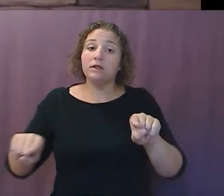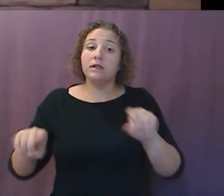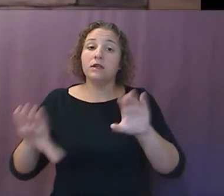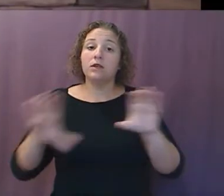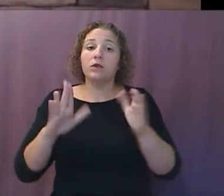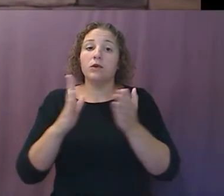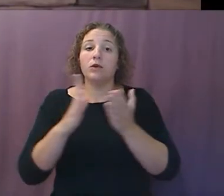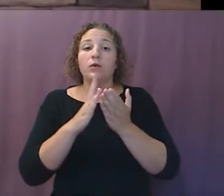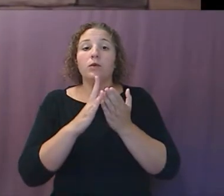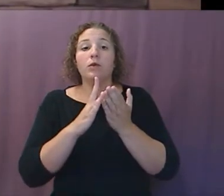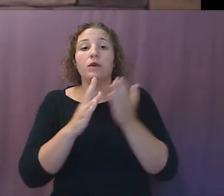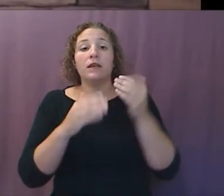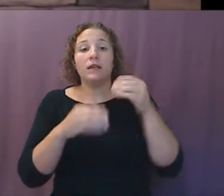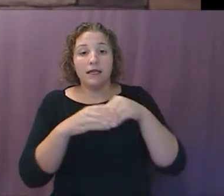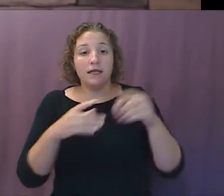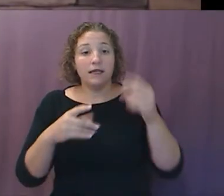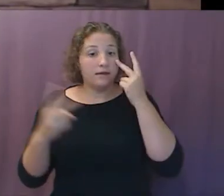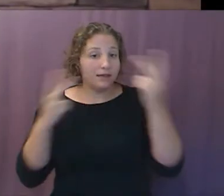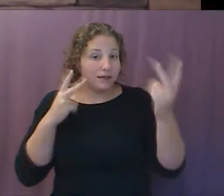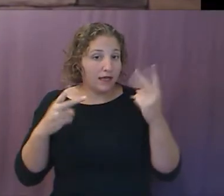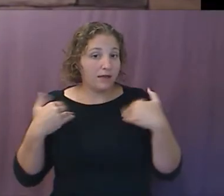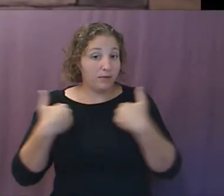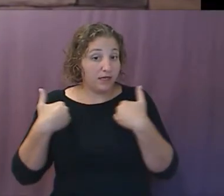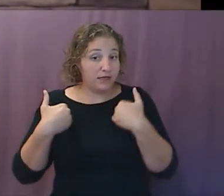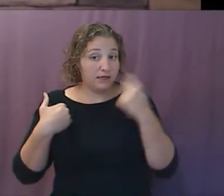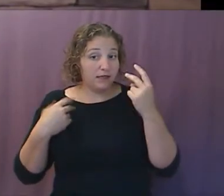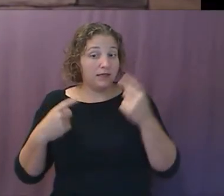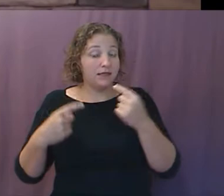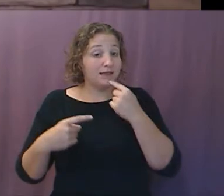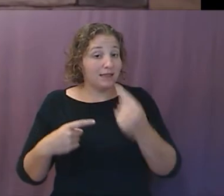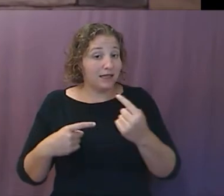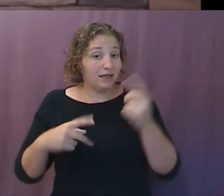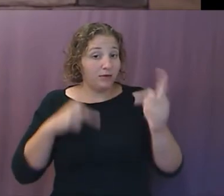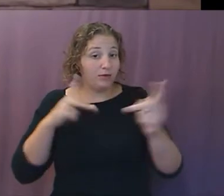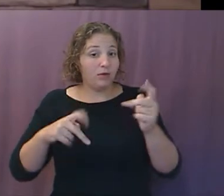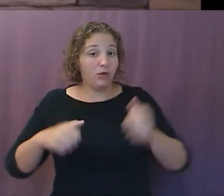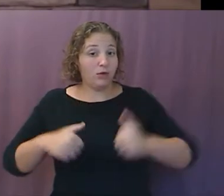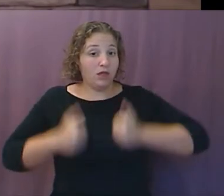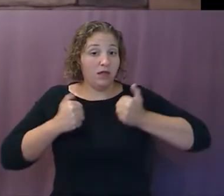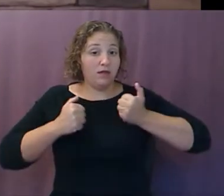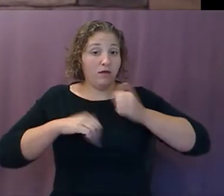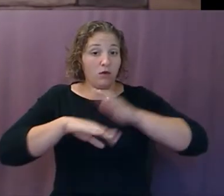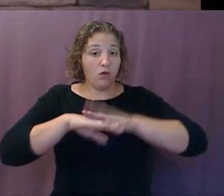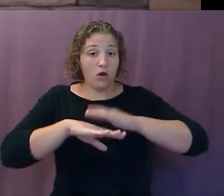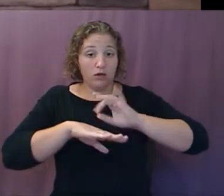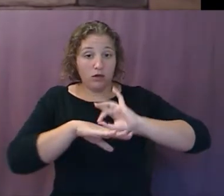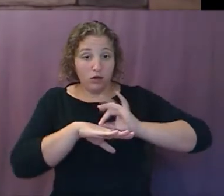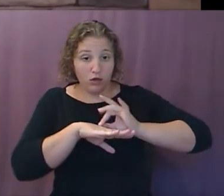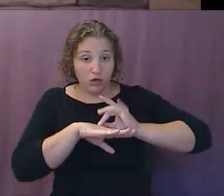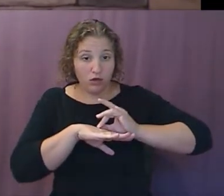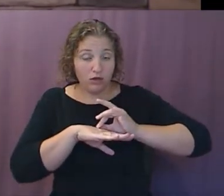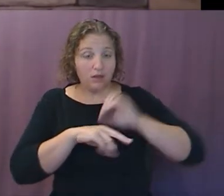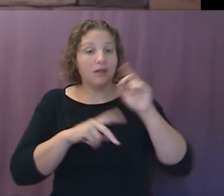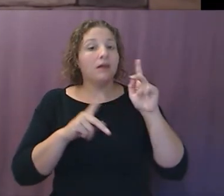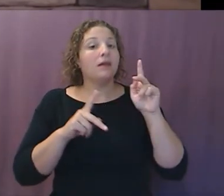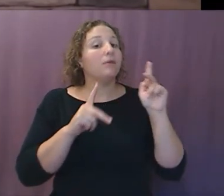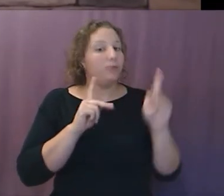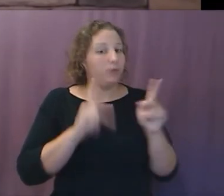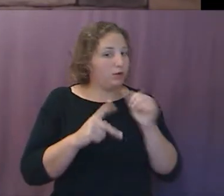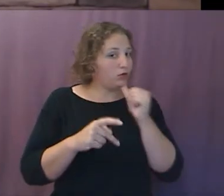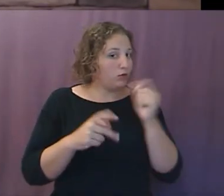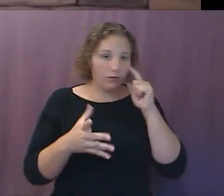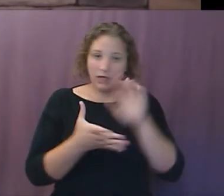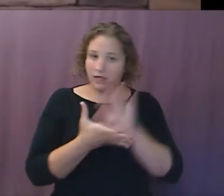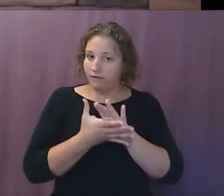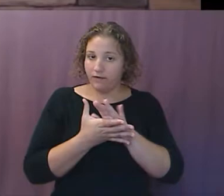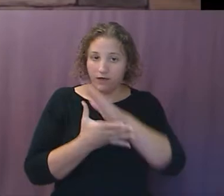saying to them that dwell upon the earth. Again, that title for unbelievers. Saying to them that dwell on the earth that they should make an